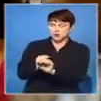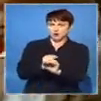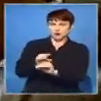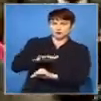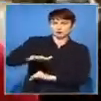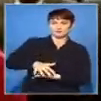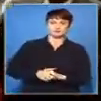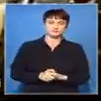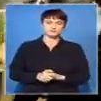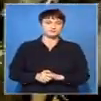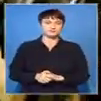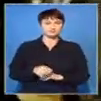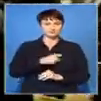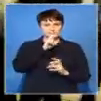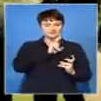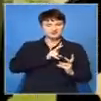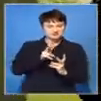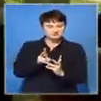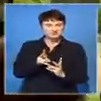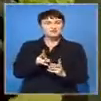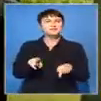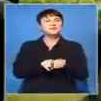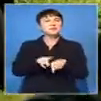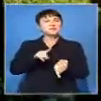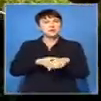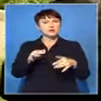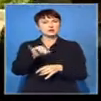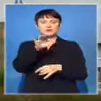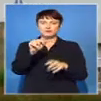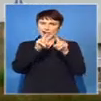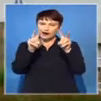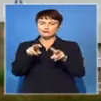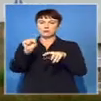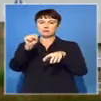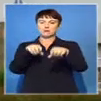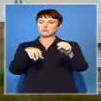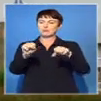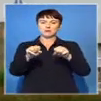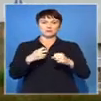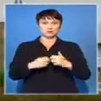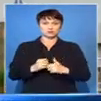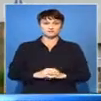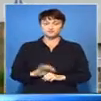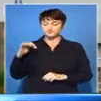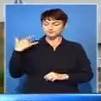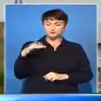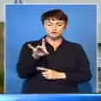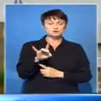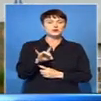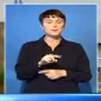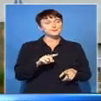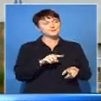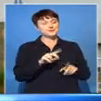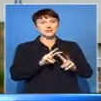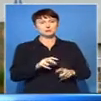The visit coincides with unprecedented energy challenges in the country. On Tuesday, Power Utility Escom